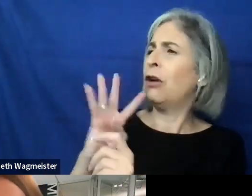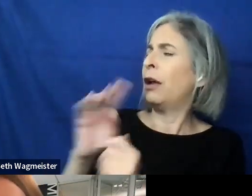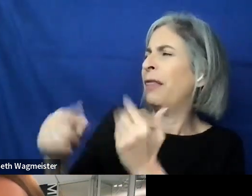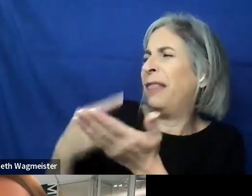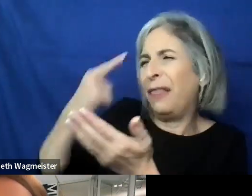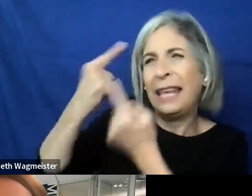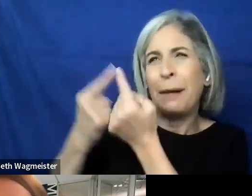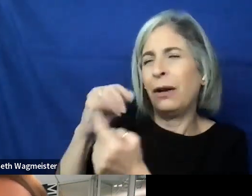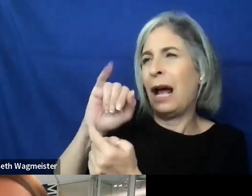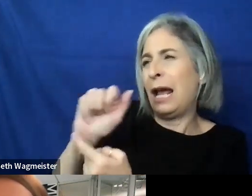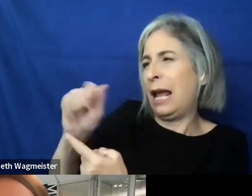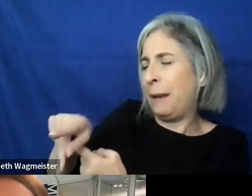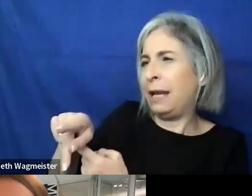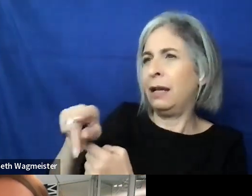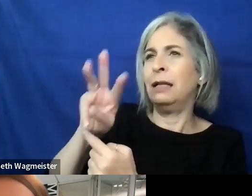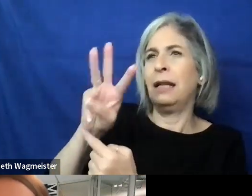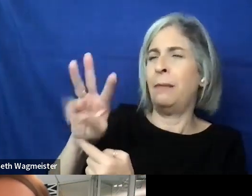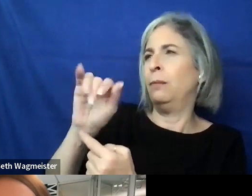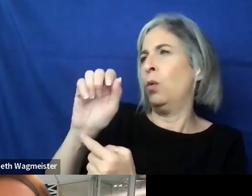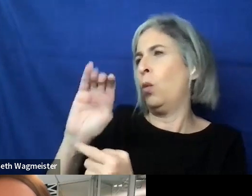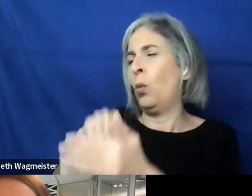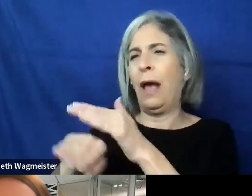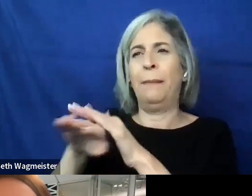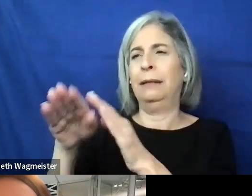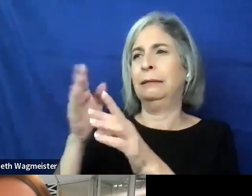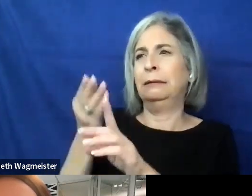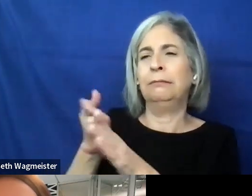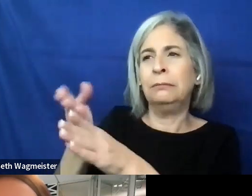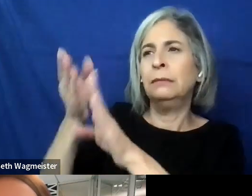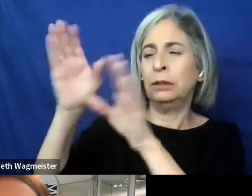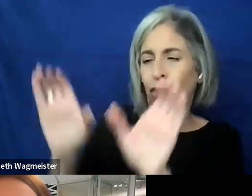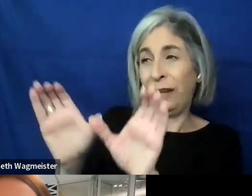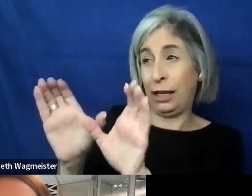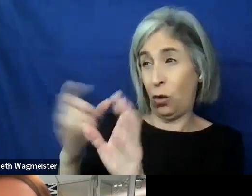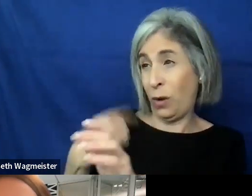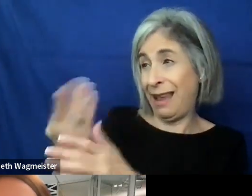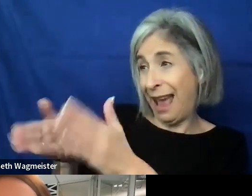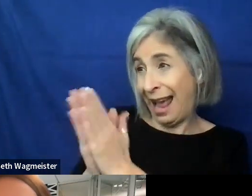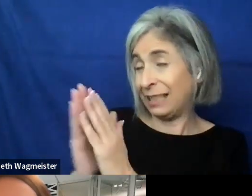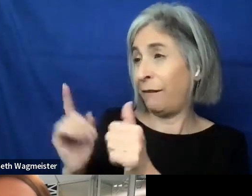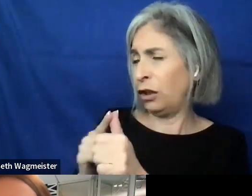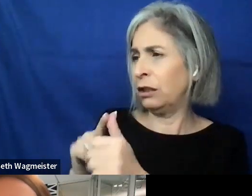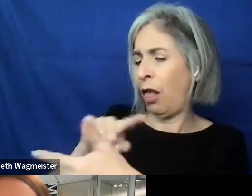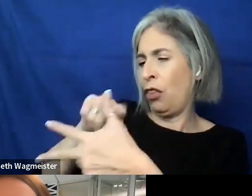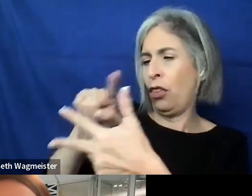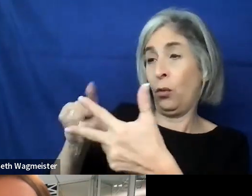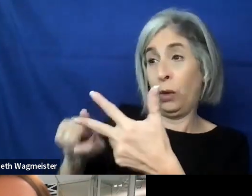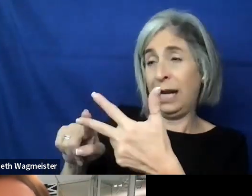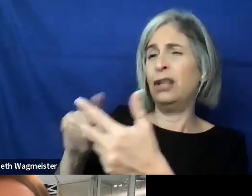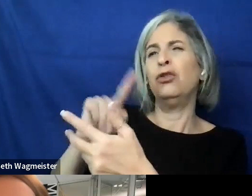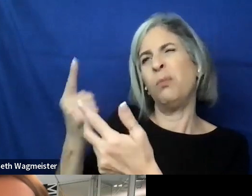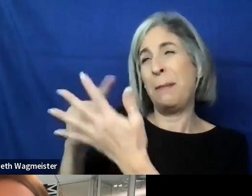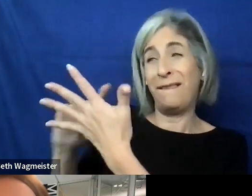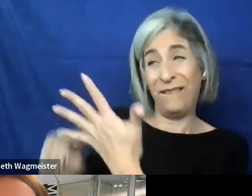WAAS Web Accessibility Specialist certification is that they have three to five years of